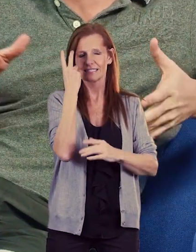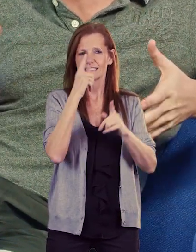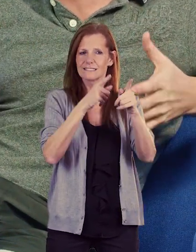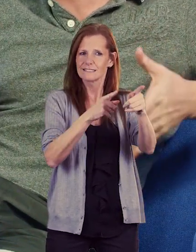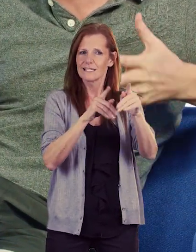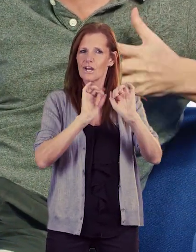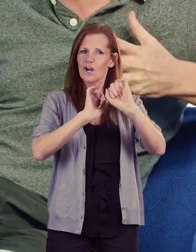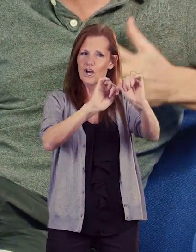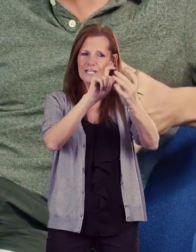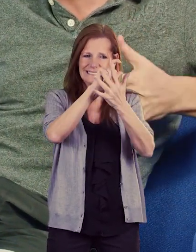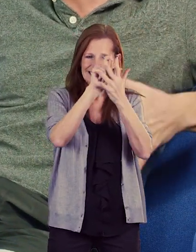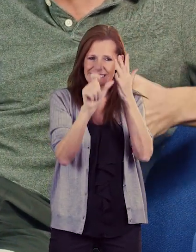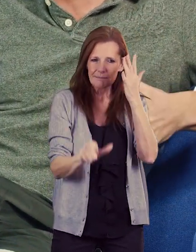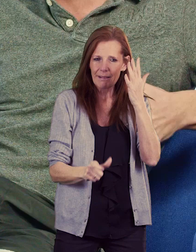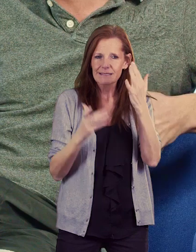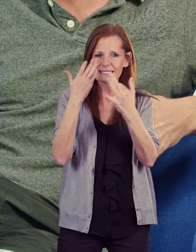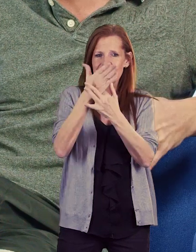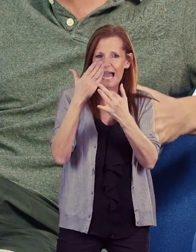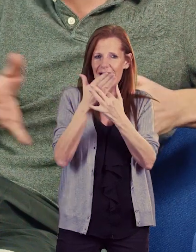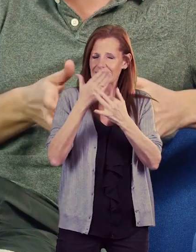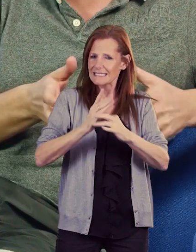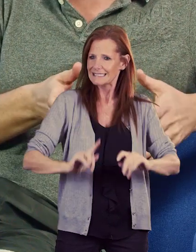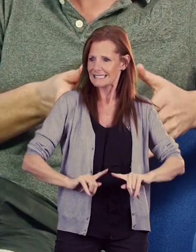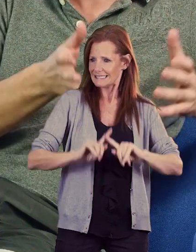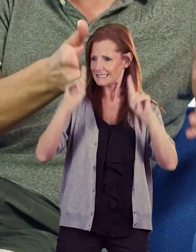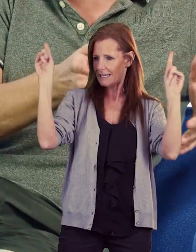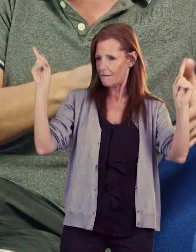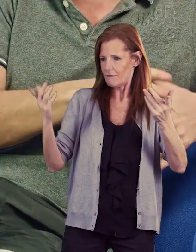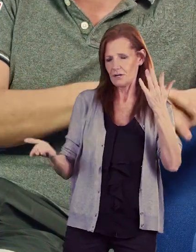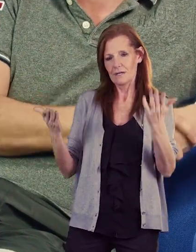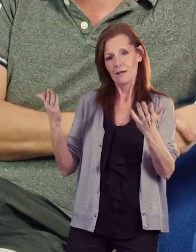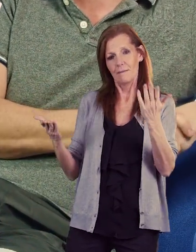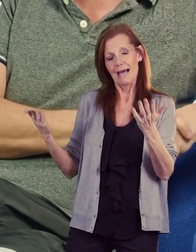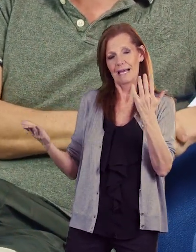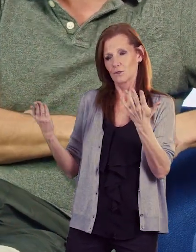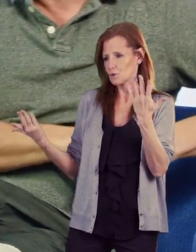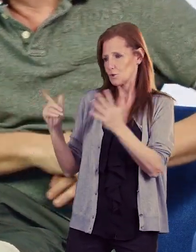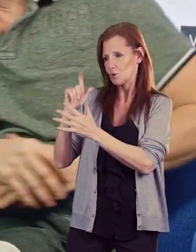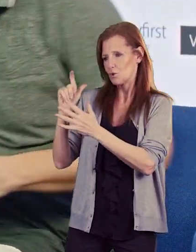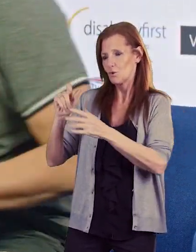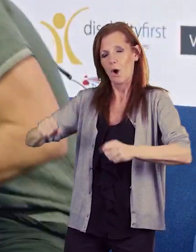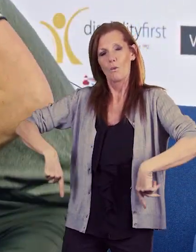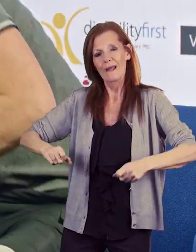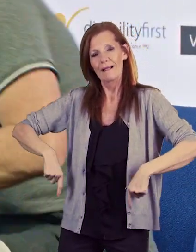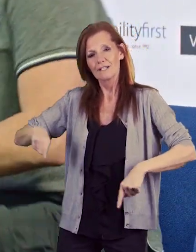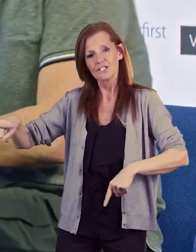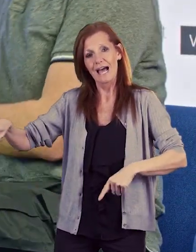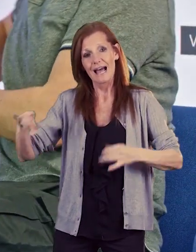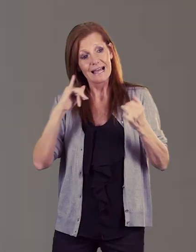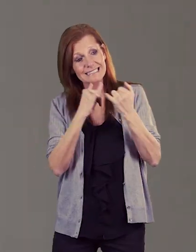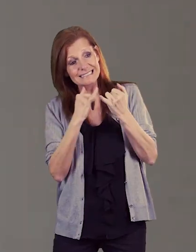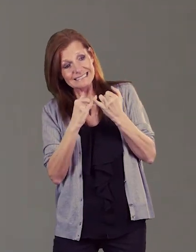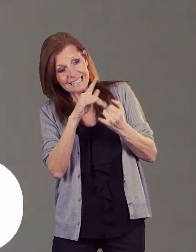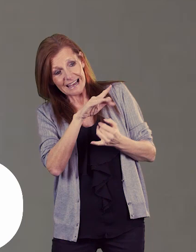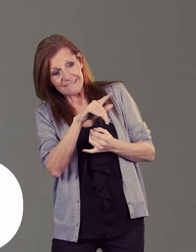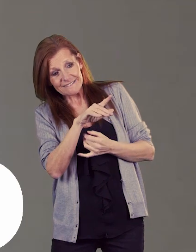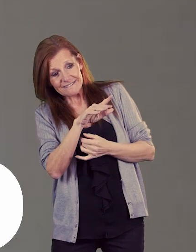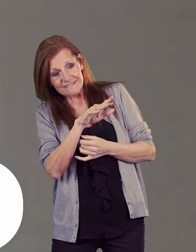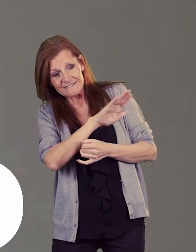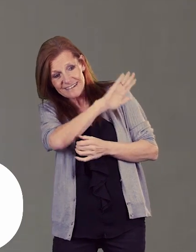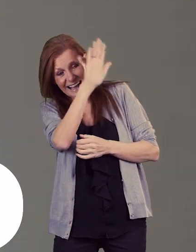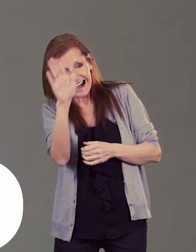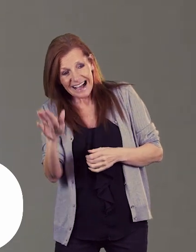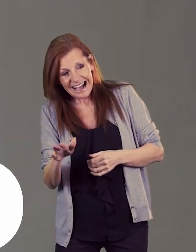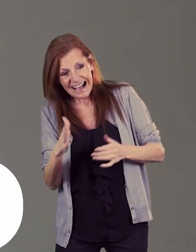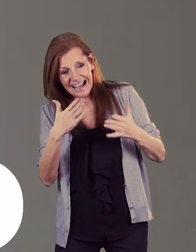host of disability accessibility requirements to that of someone in a wheelchair perhaps so Steph are you there hi Mike